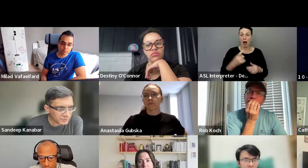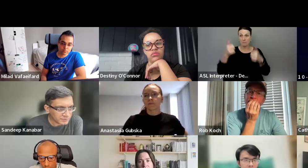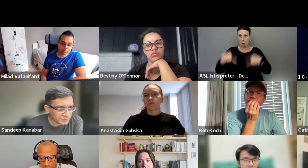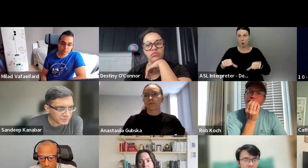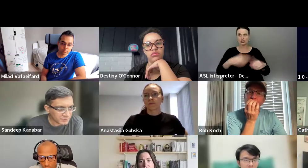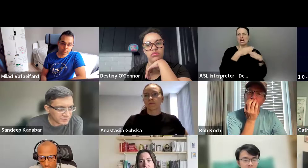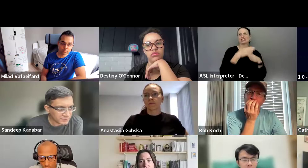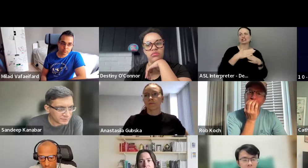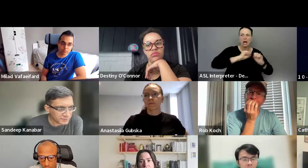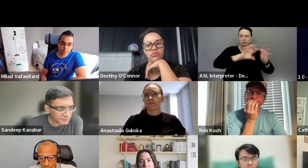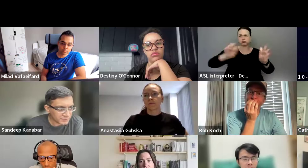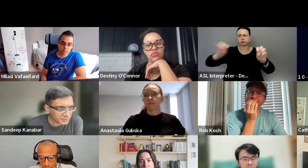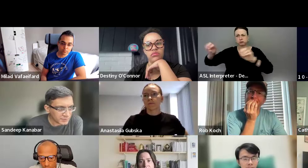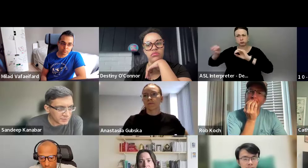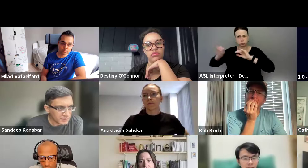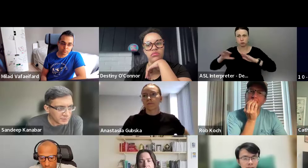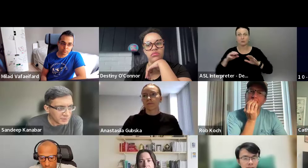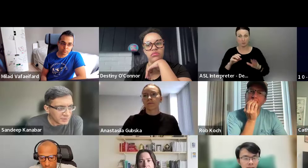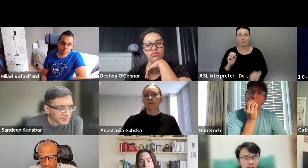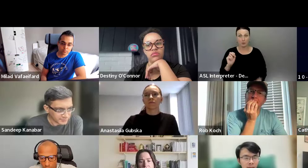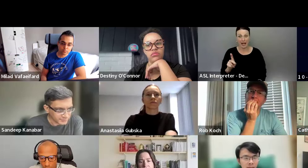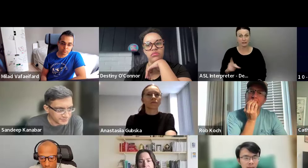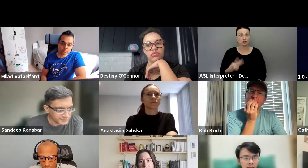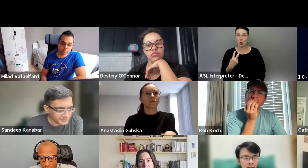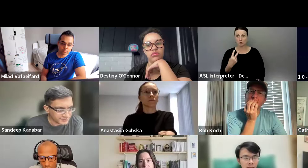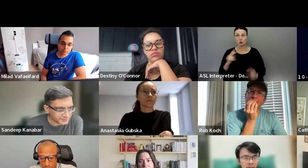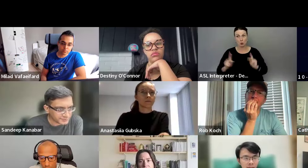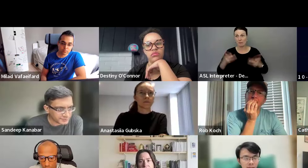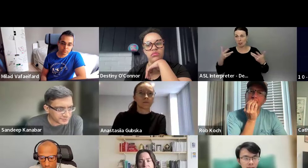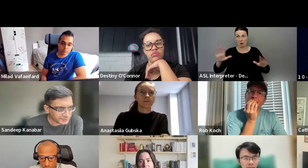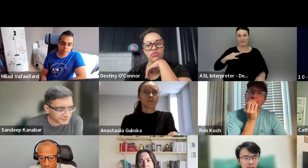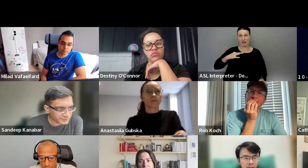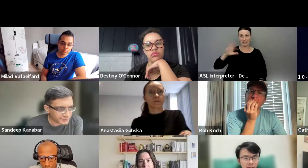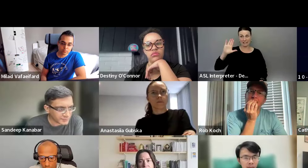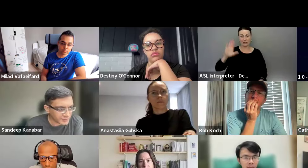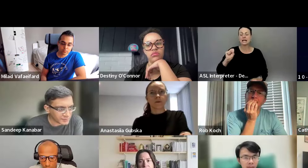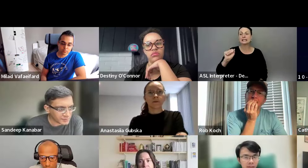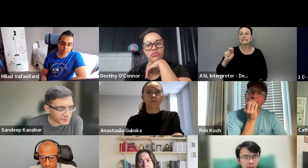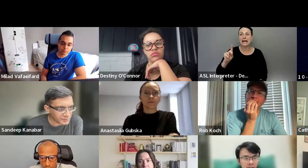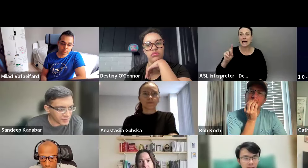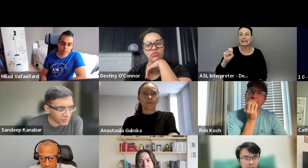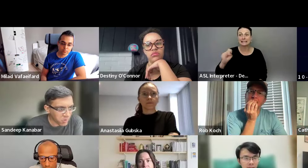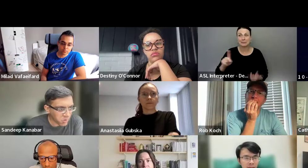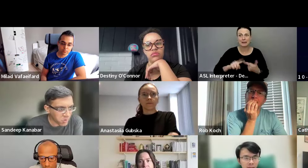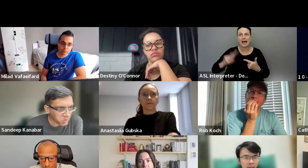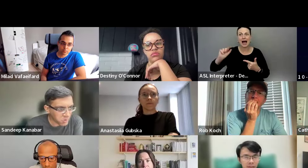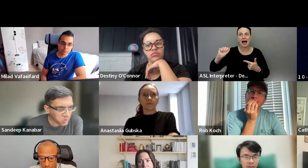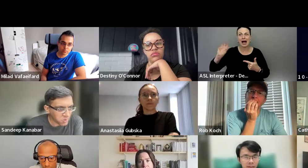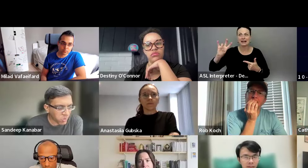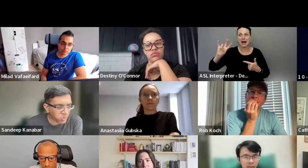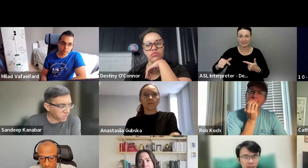to write the initial post. So, um, two people have volunteered, uh, so Sandeep and Anastasia. Um,